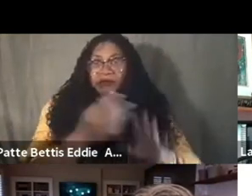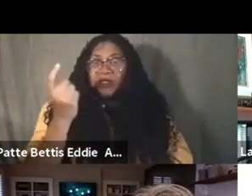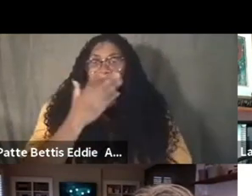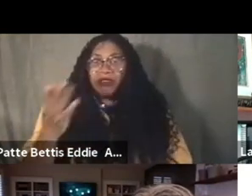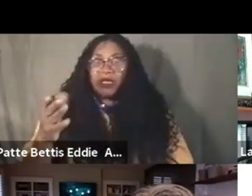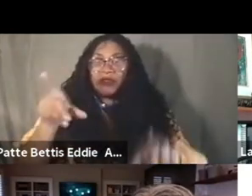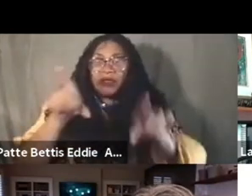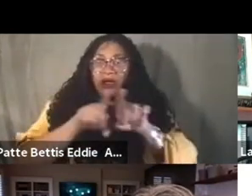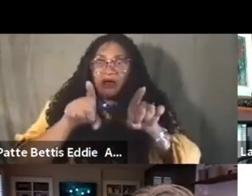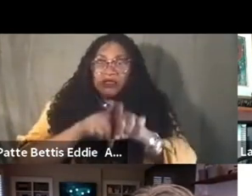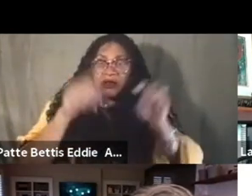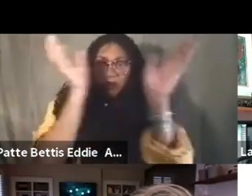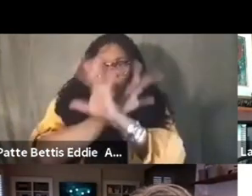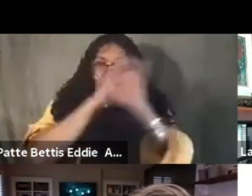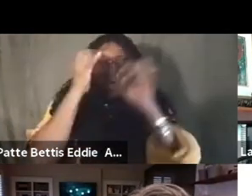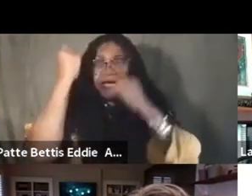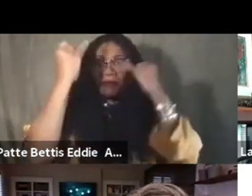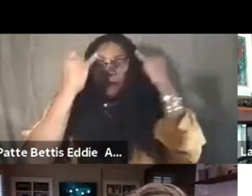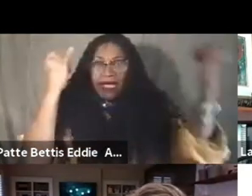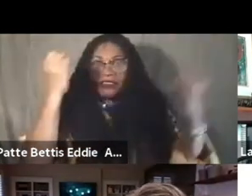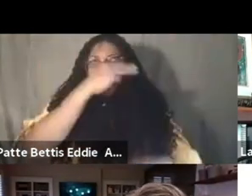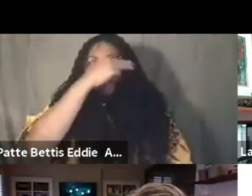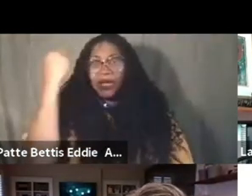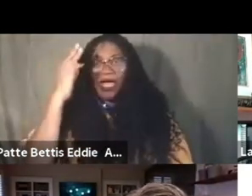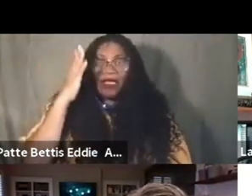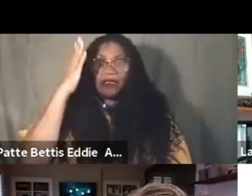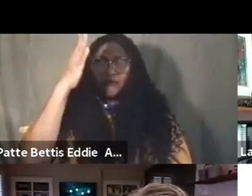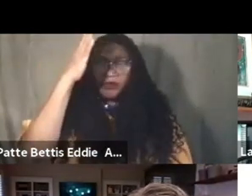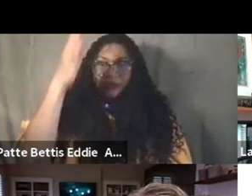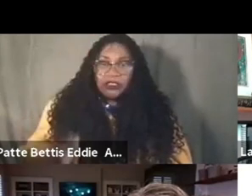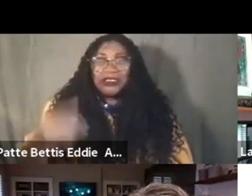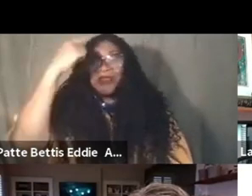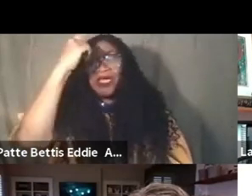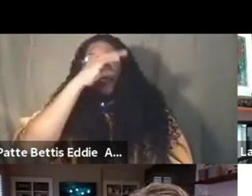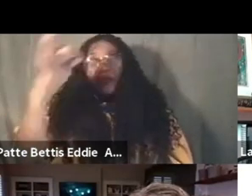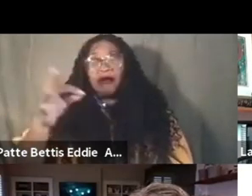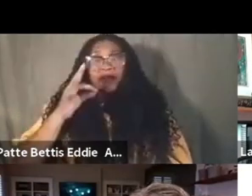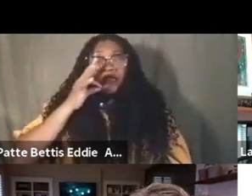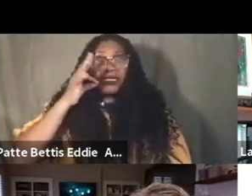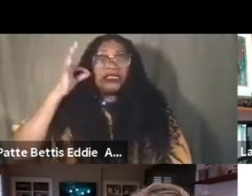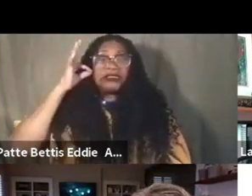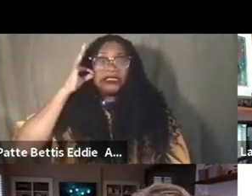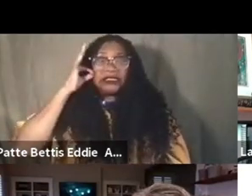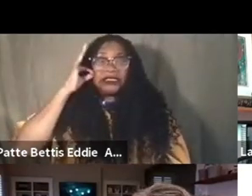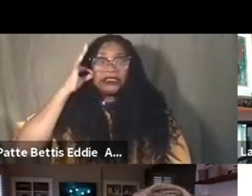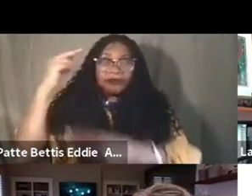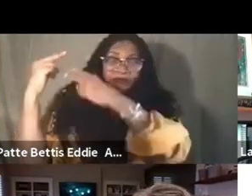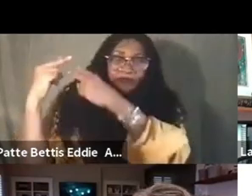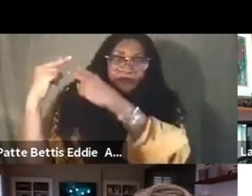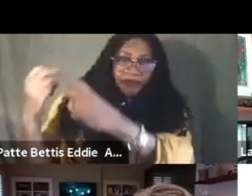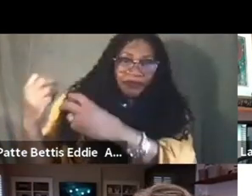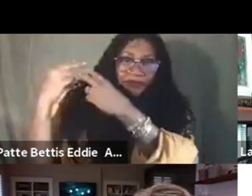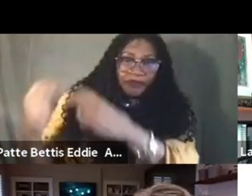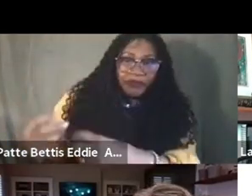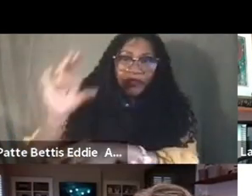see is when i think about imagining black futures i think also indigenous belief of seven generations so you're organizing for the